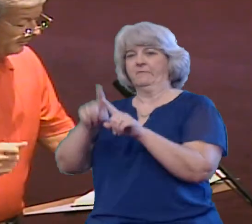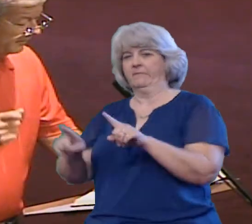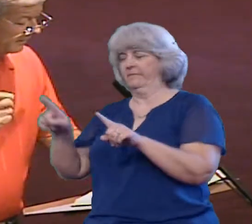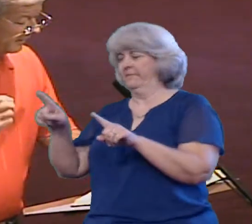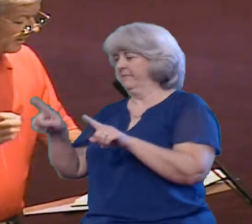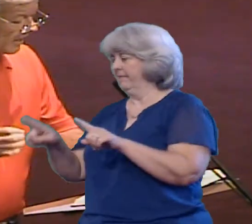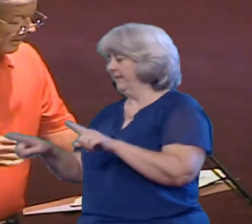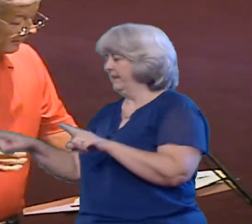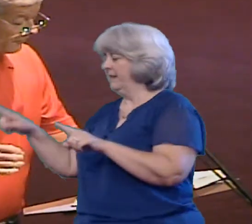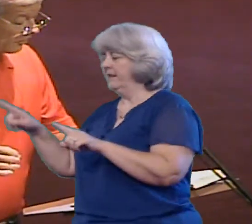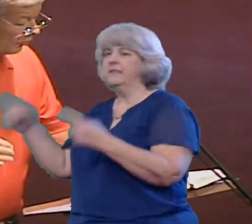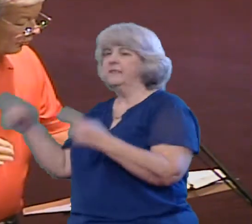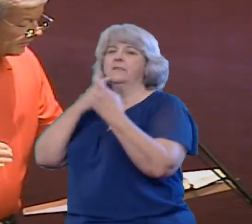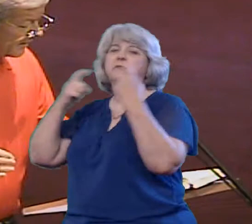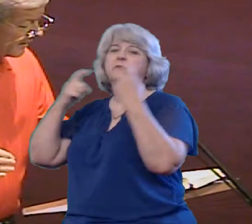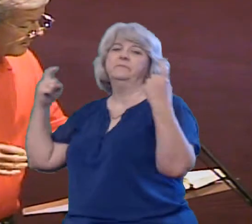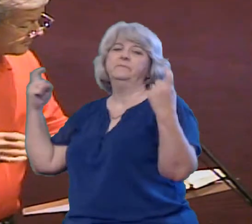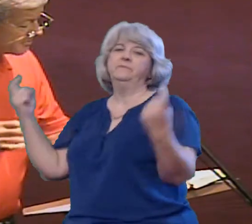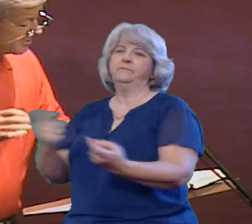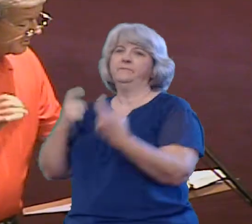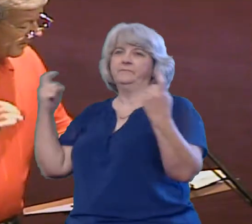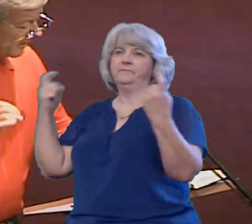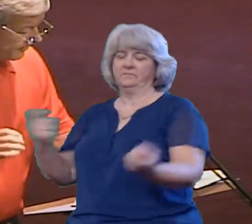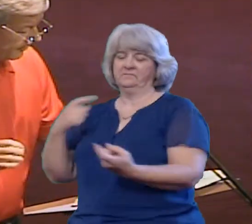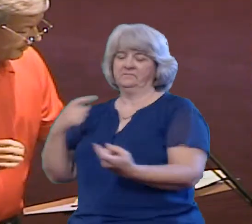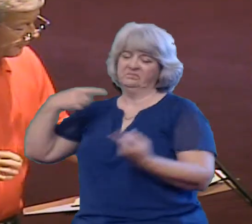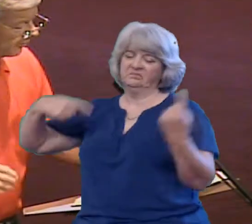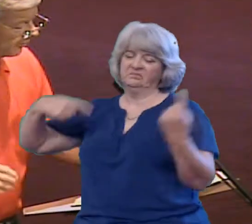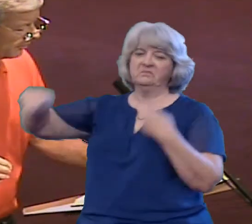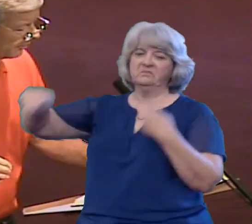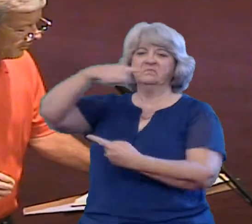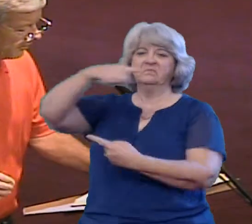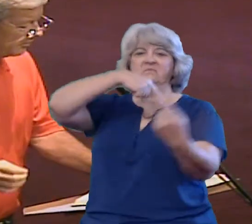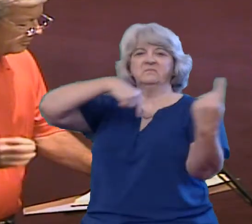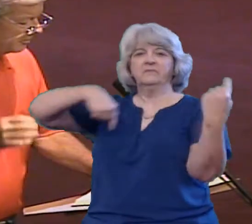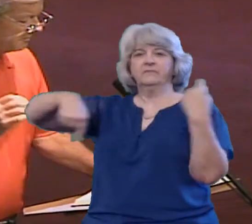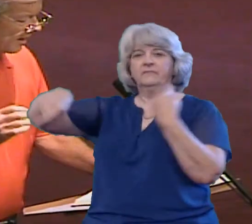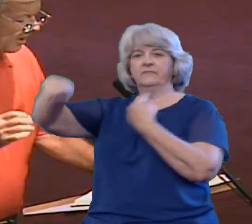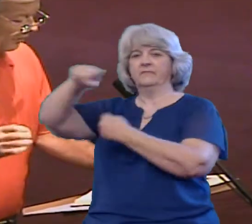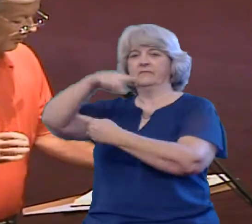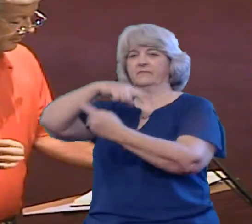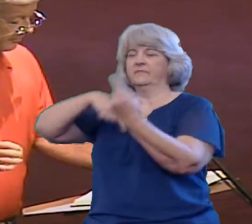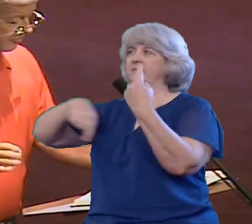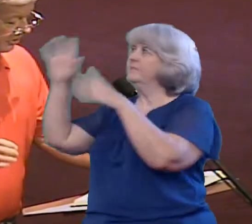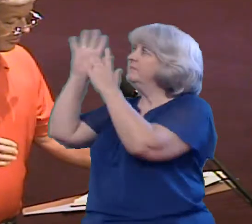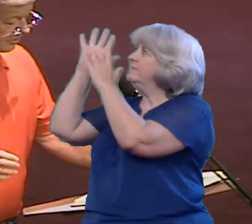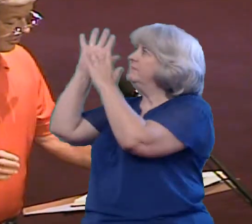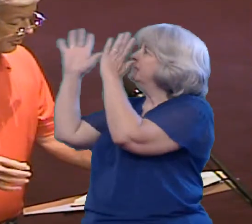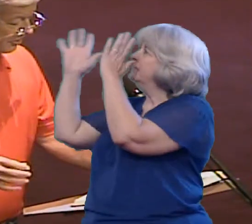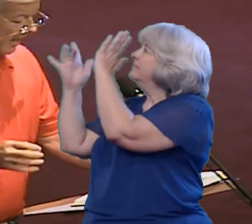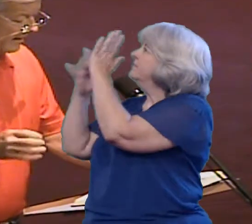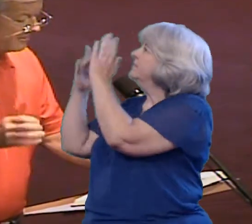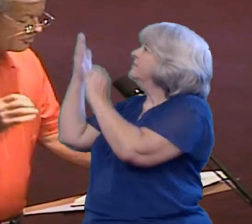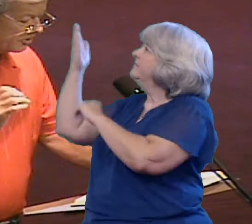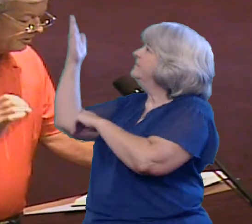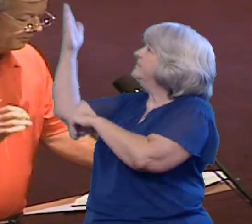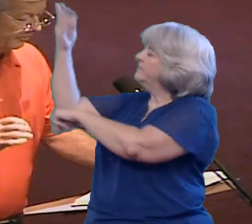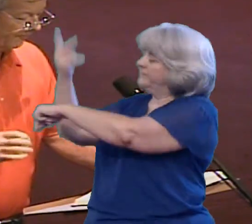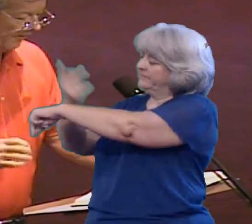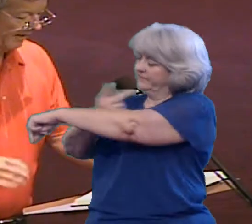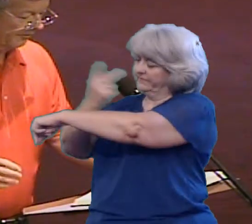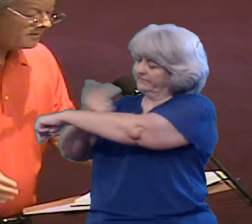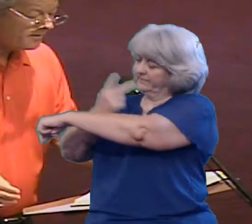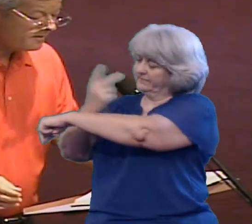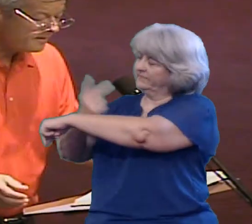In the cold out of sin I did wrong When Jesus the kind shepherd